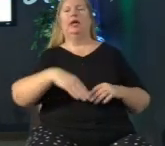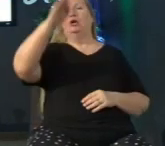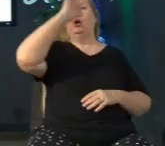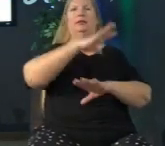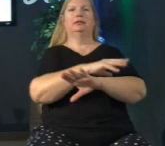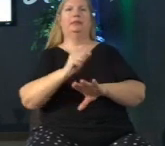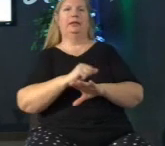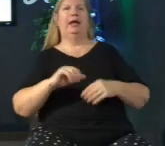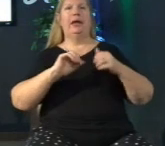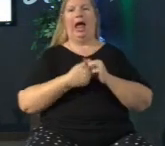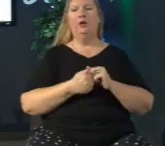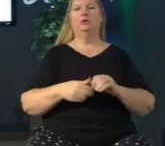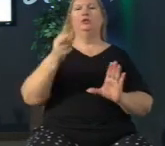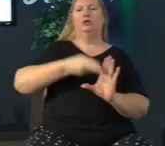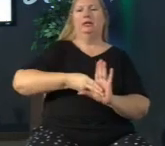they've been able to engage